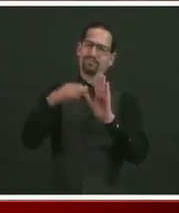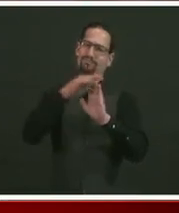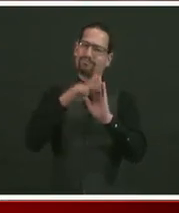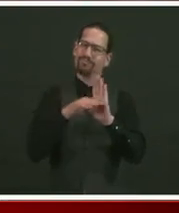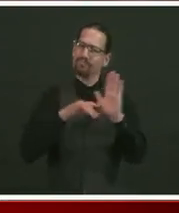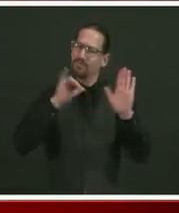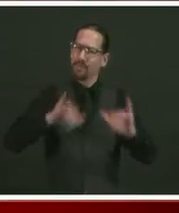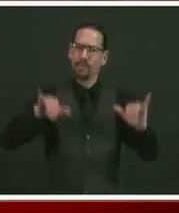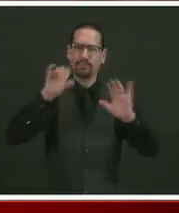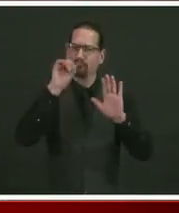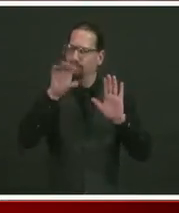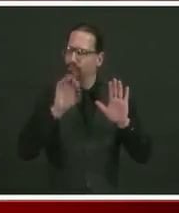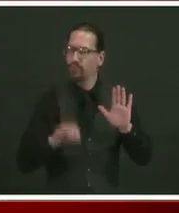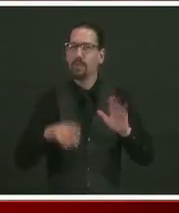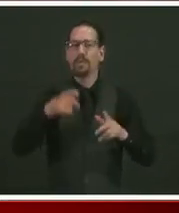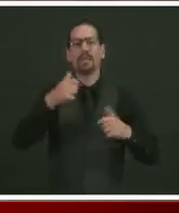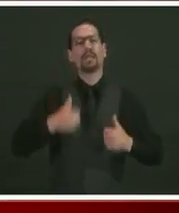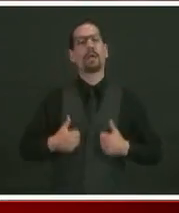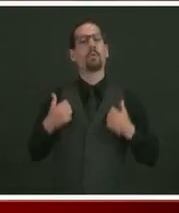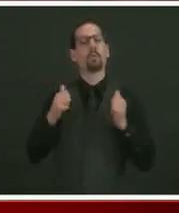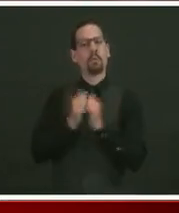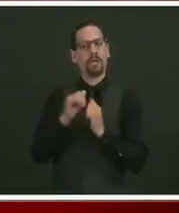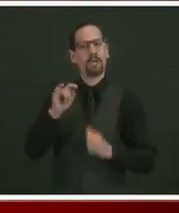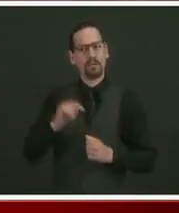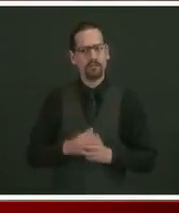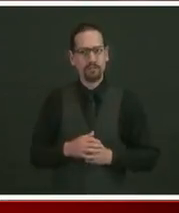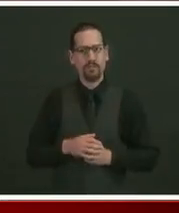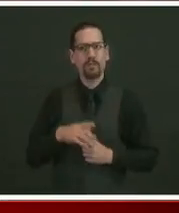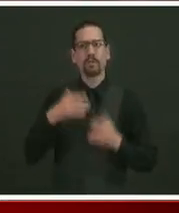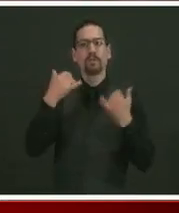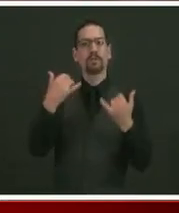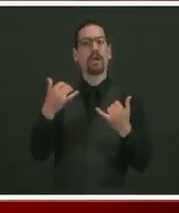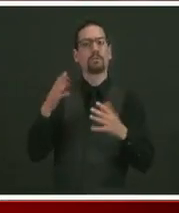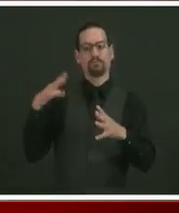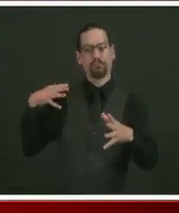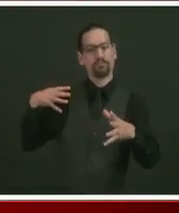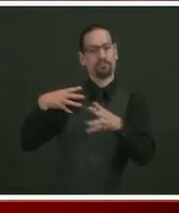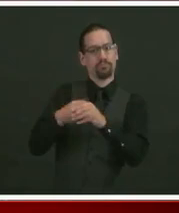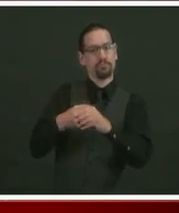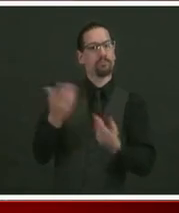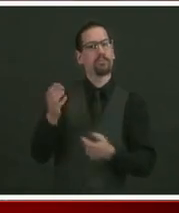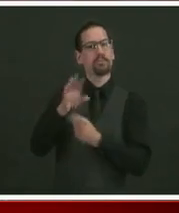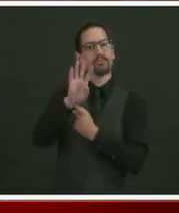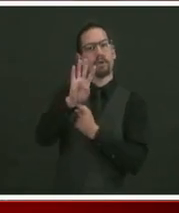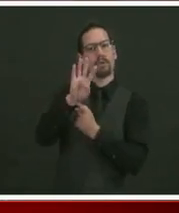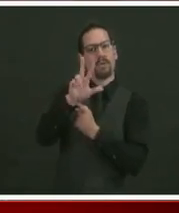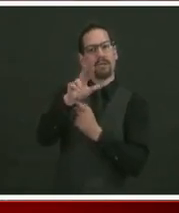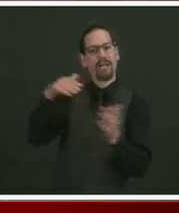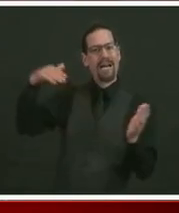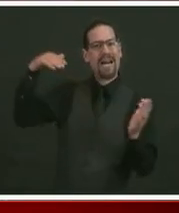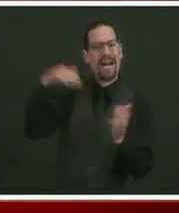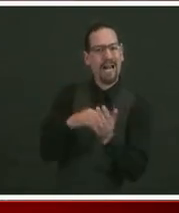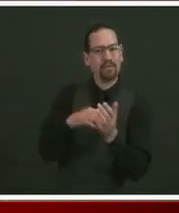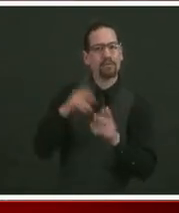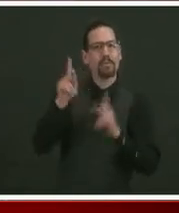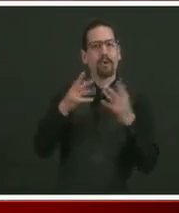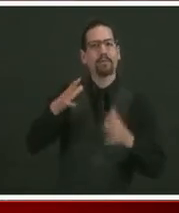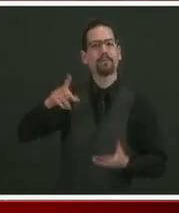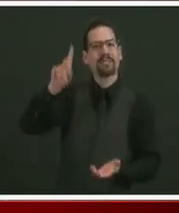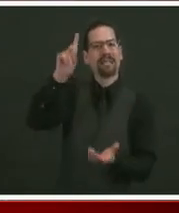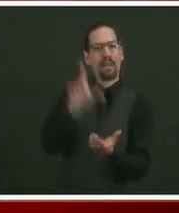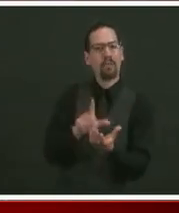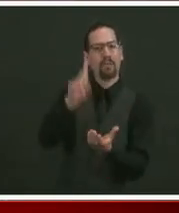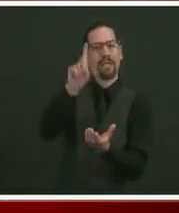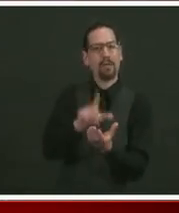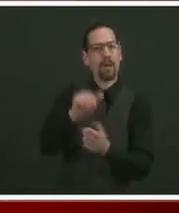We're at 43,000 downloads of the Crushed COVID RI app. I'm going to ask you every day, download